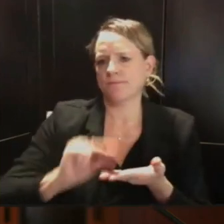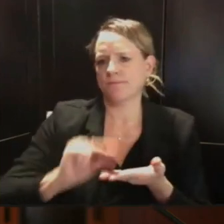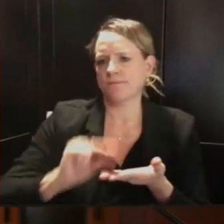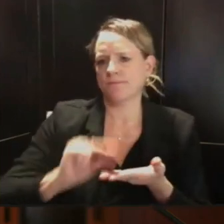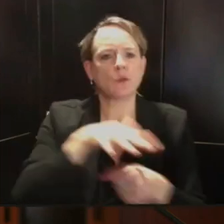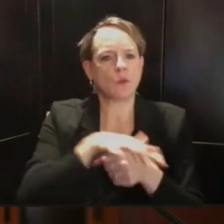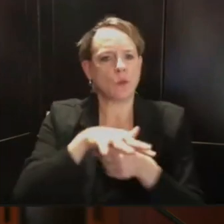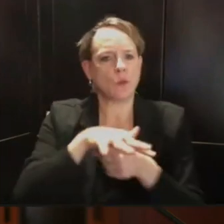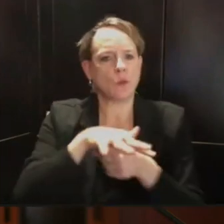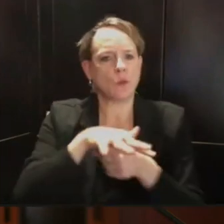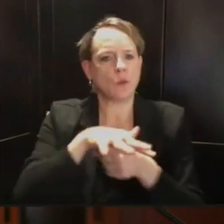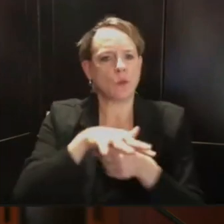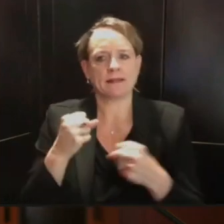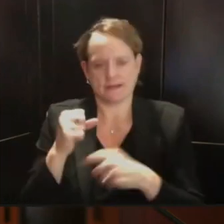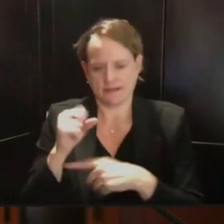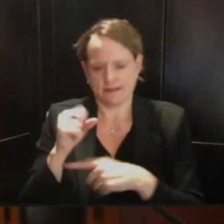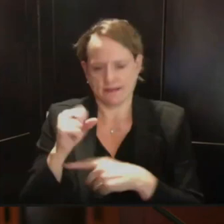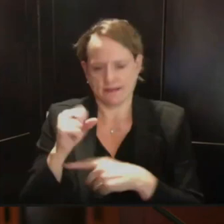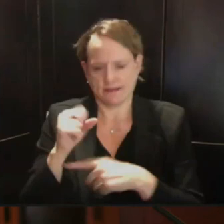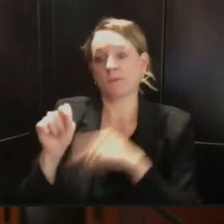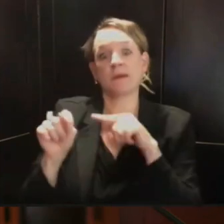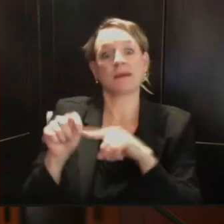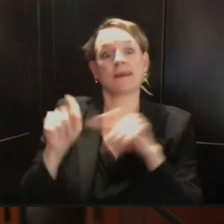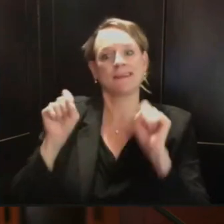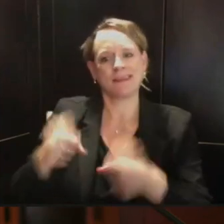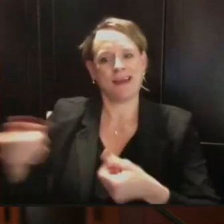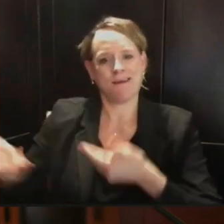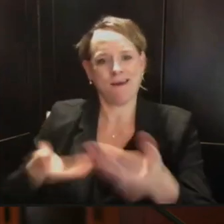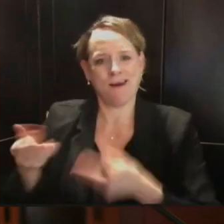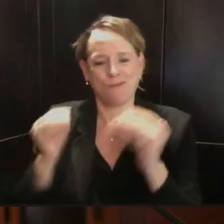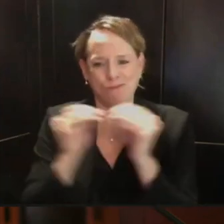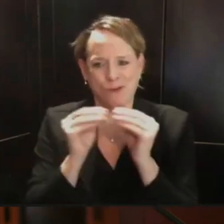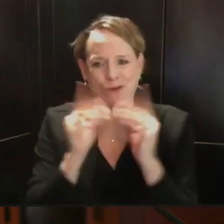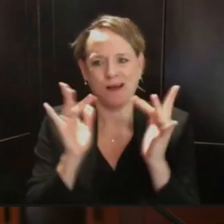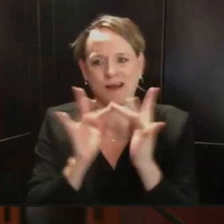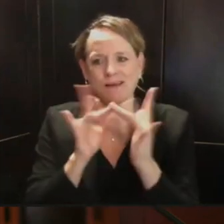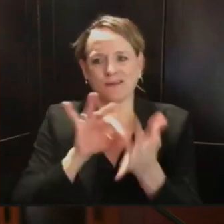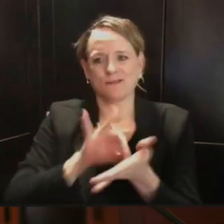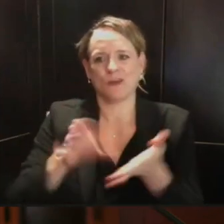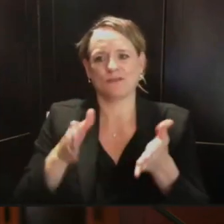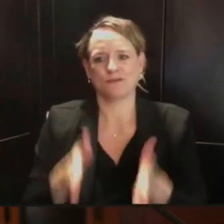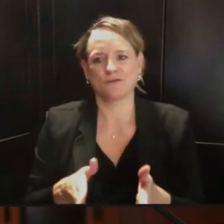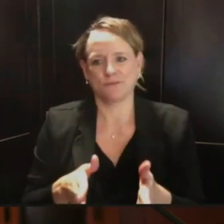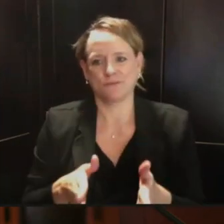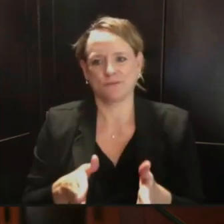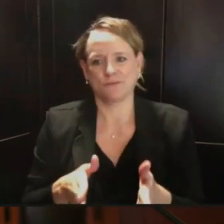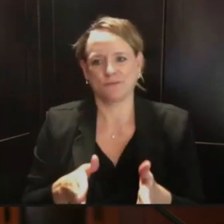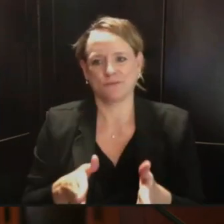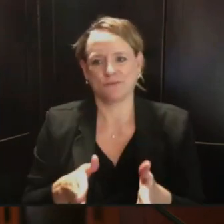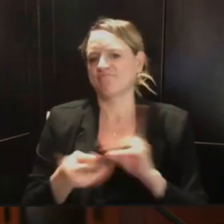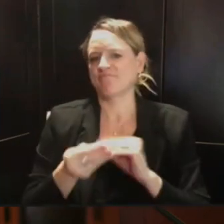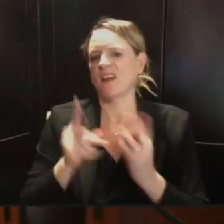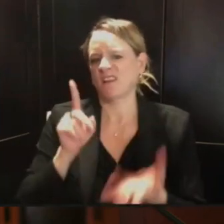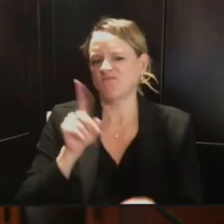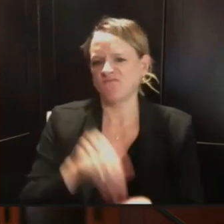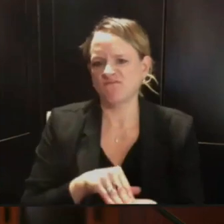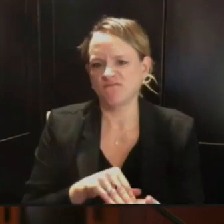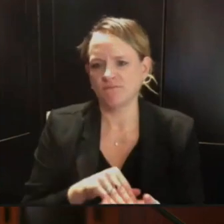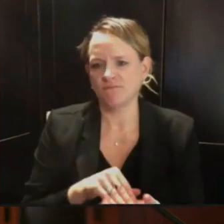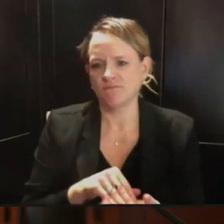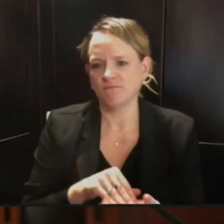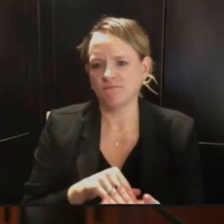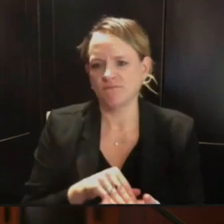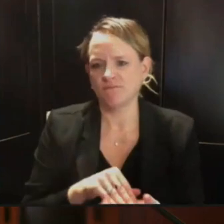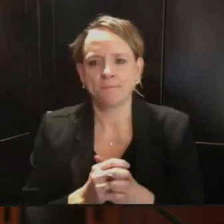1,000 so that we in combination reached that goal. We continue together to need to surge those resources